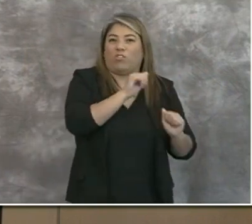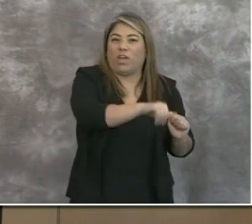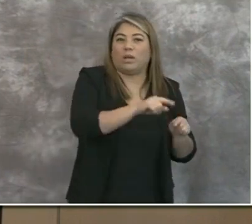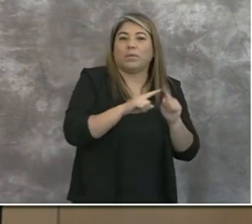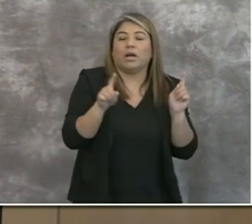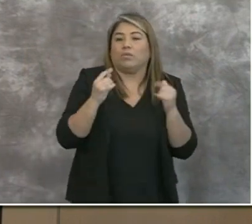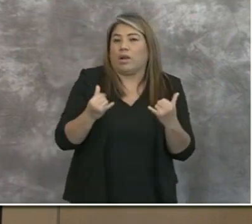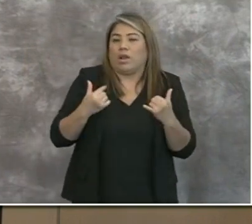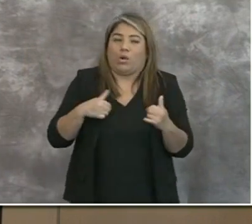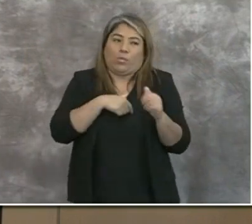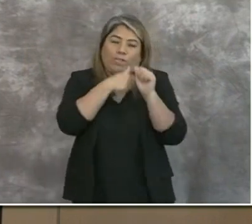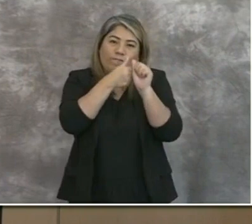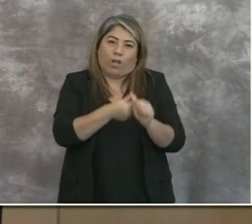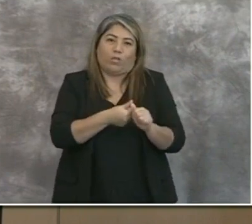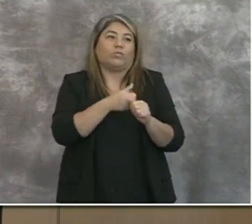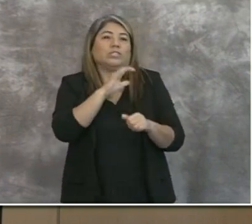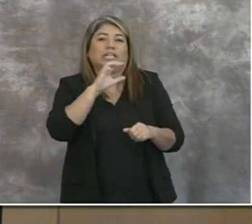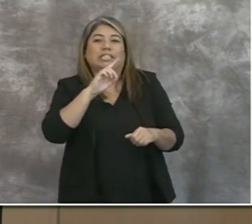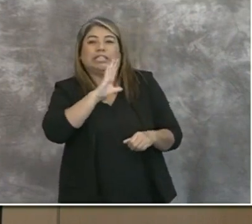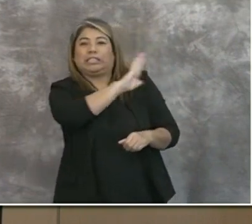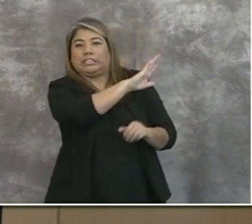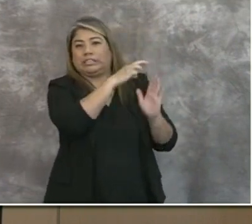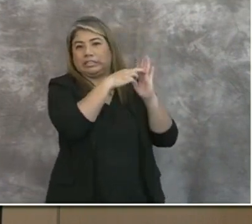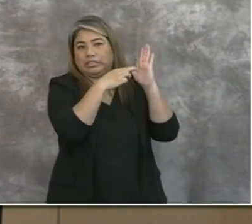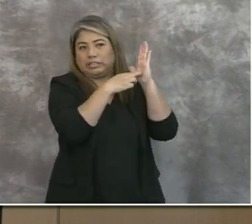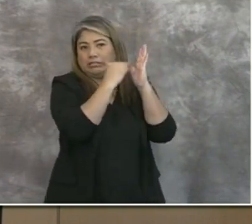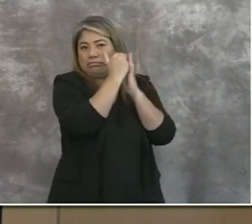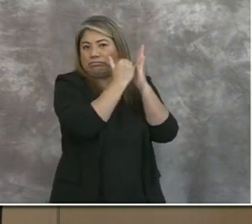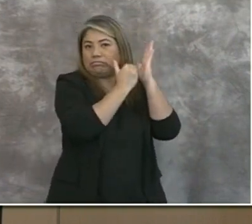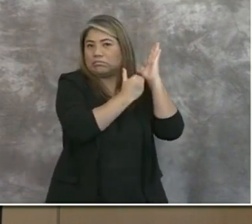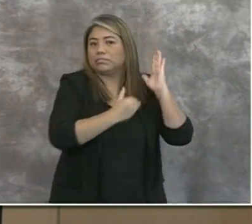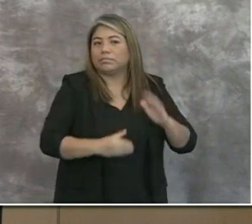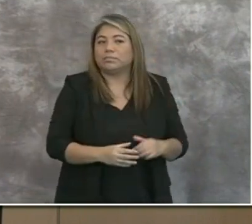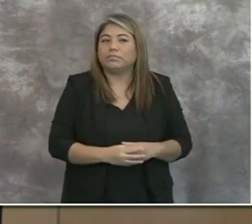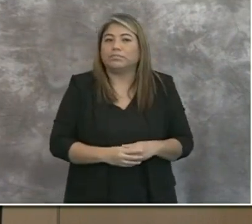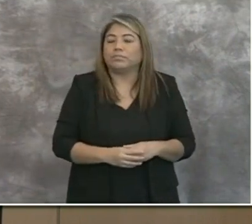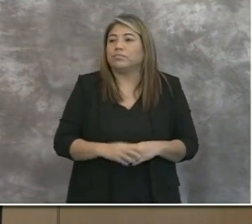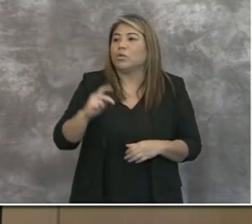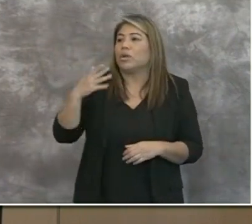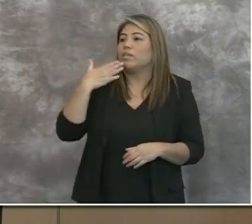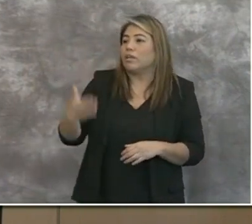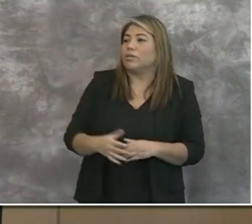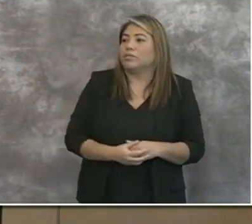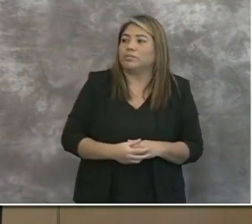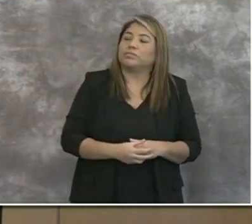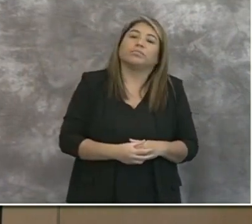operating on guidance from CDC to that. Okay. Okay. Thank you.